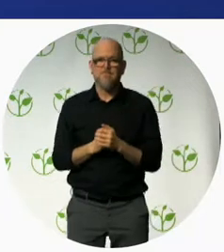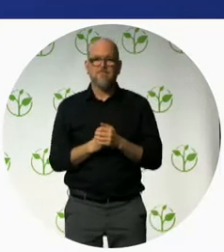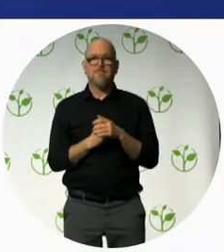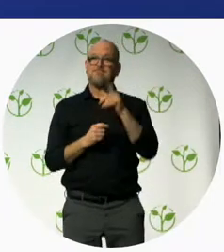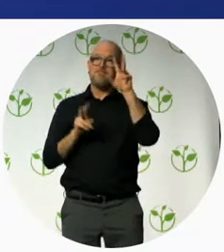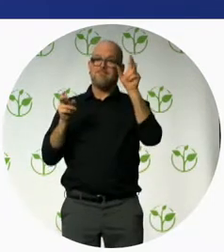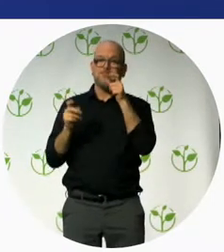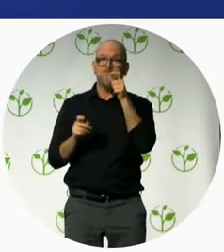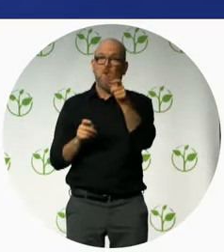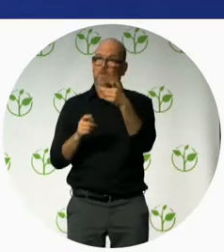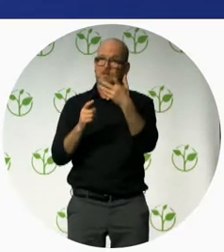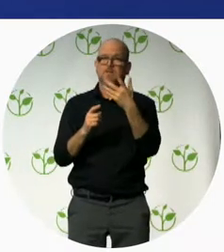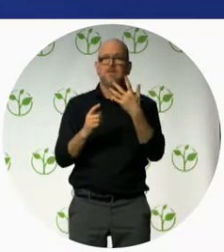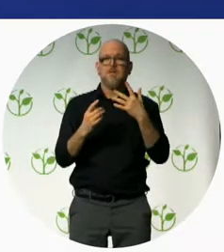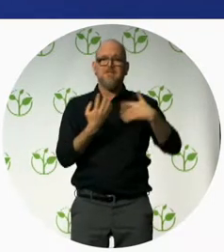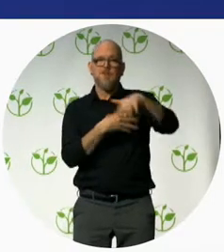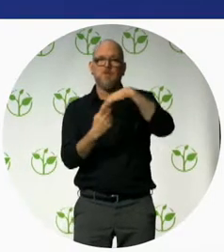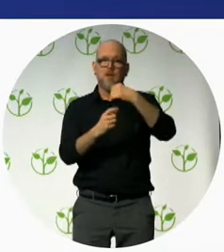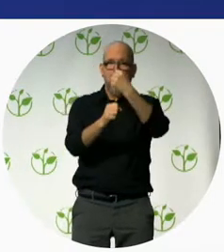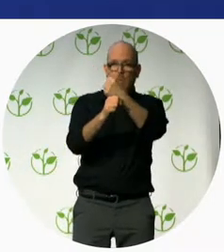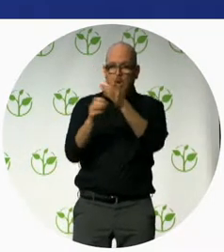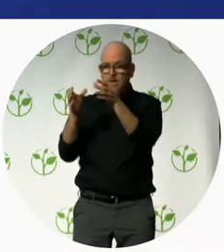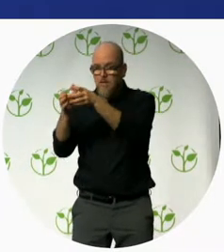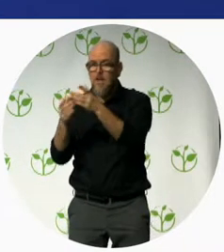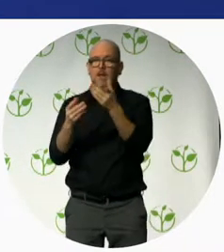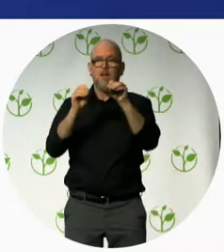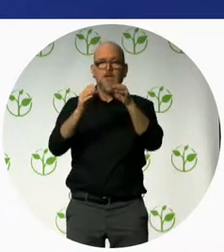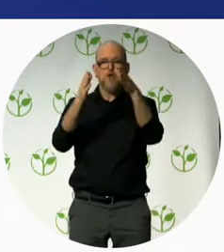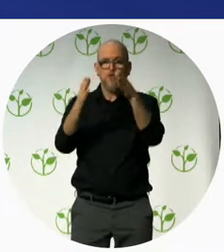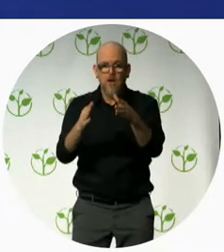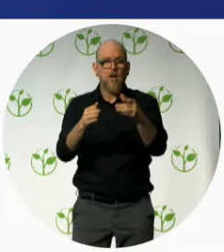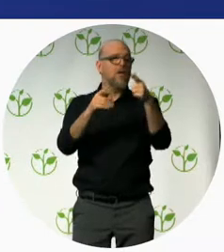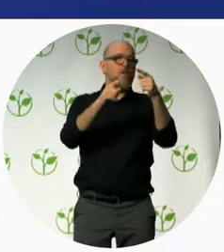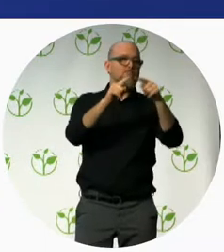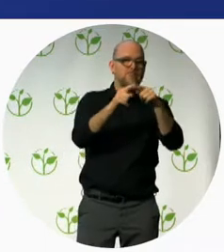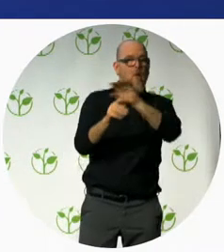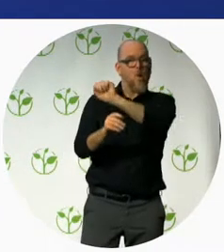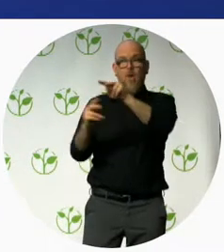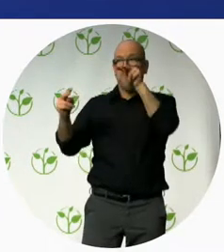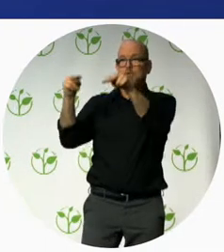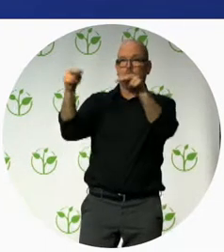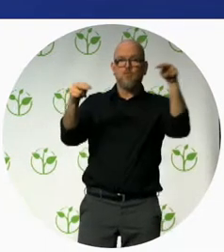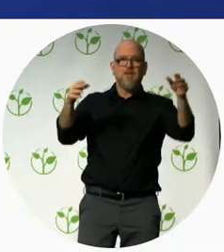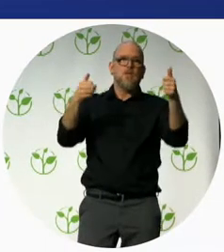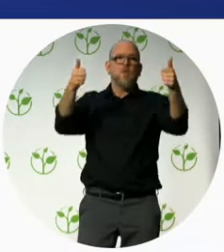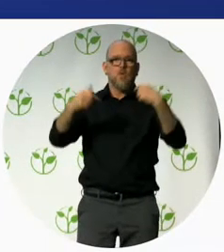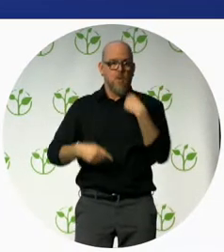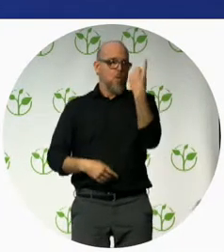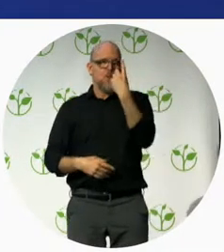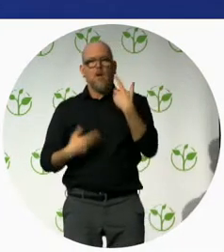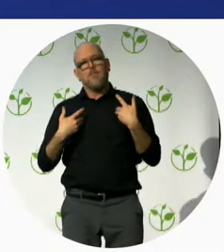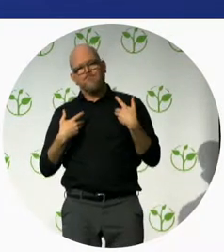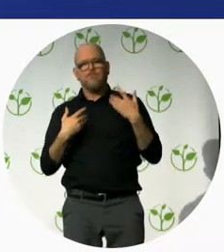can monitor the child development mothers are aware of the child delays